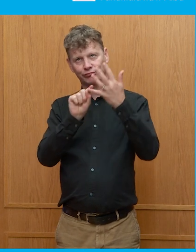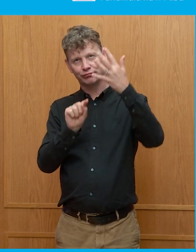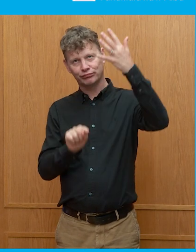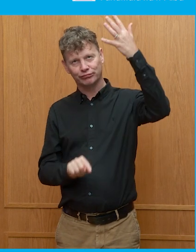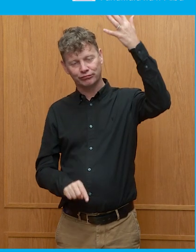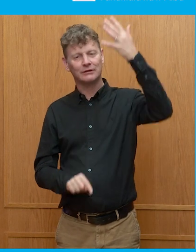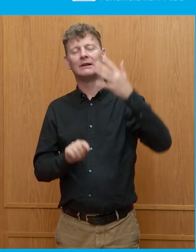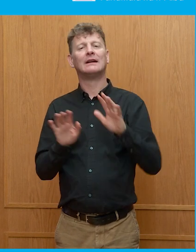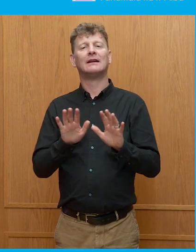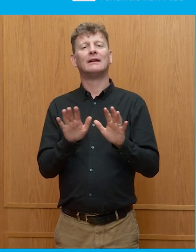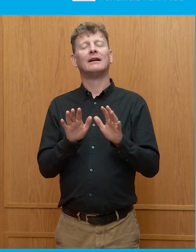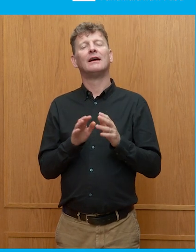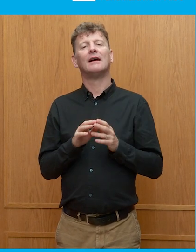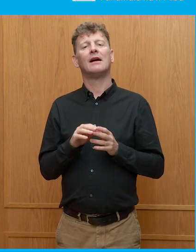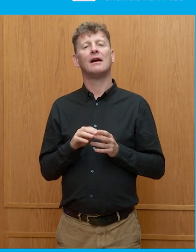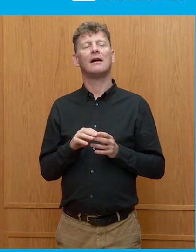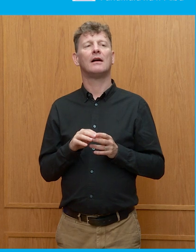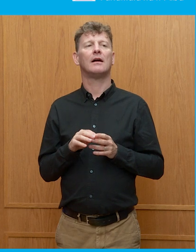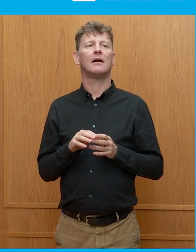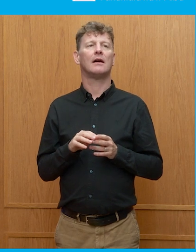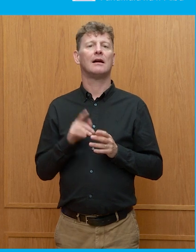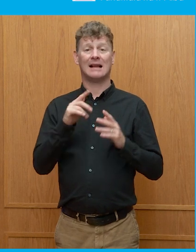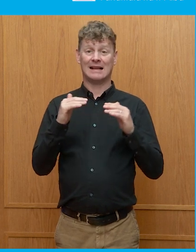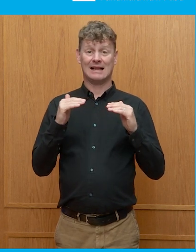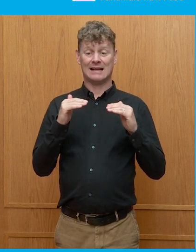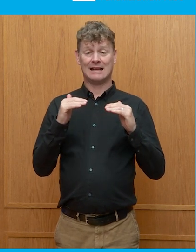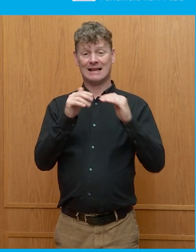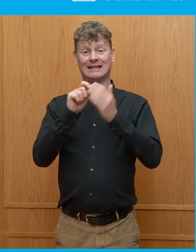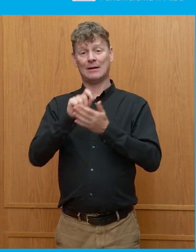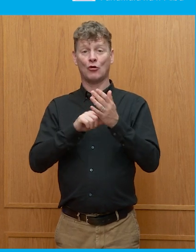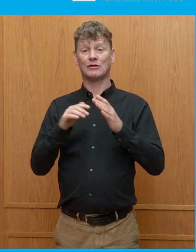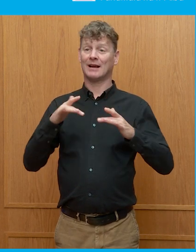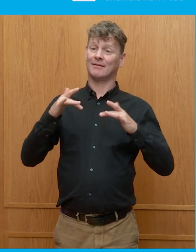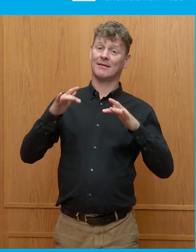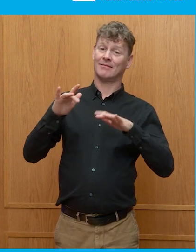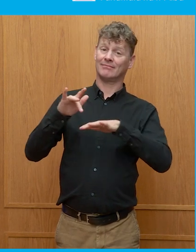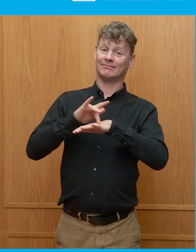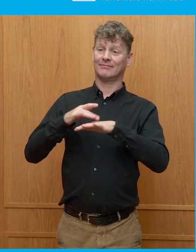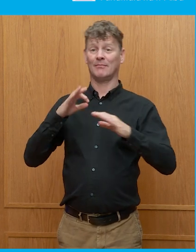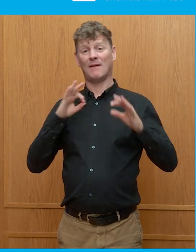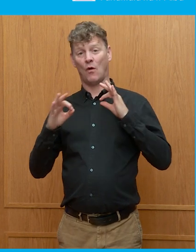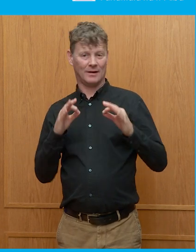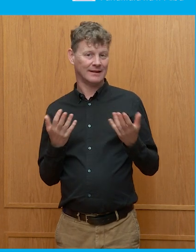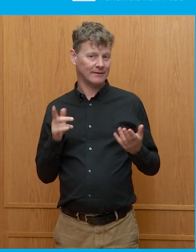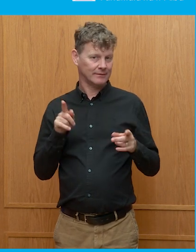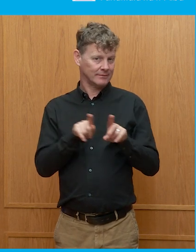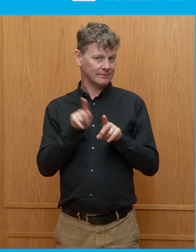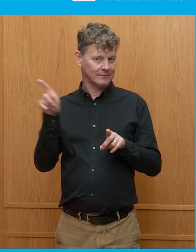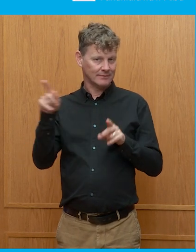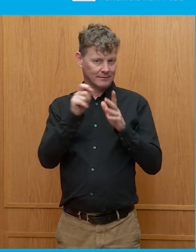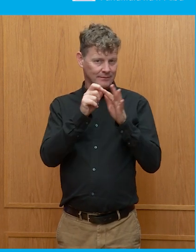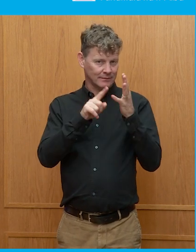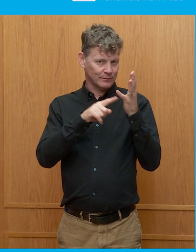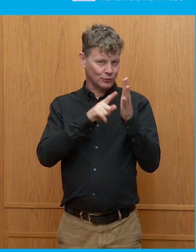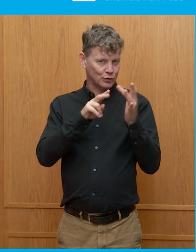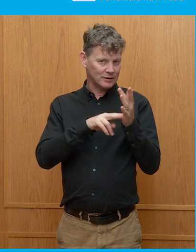No, it is an interesting idea that democracy is performative. Why else would President Putin have an